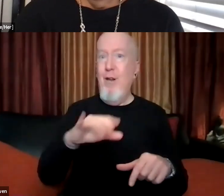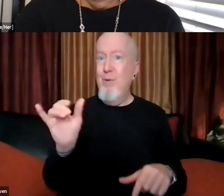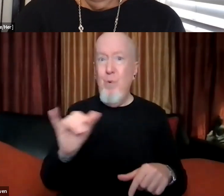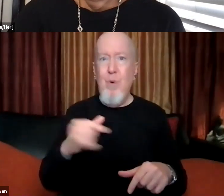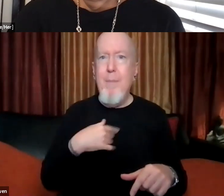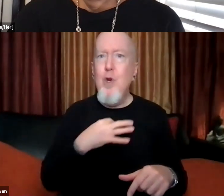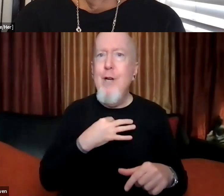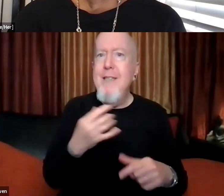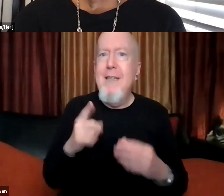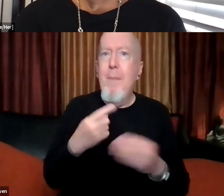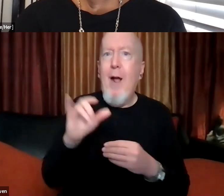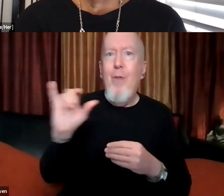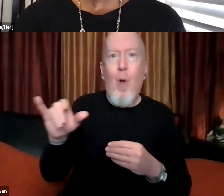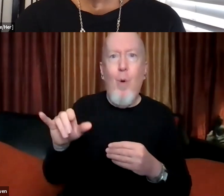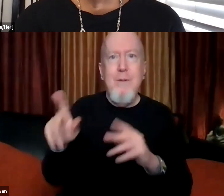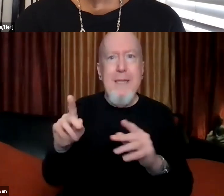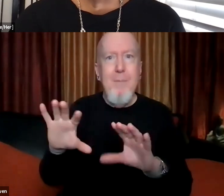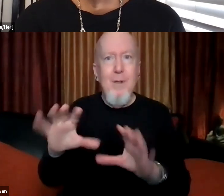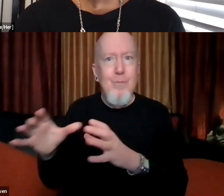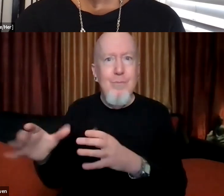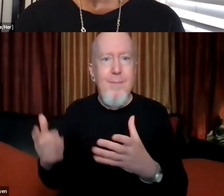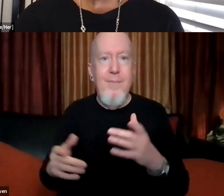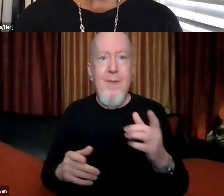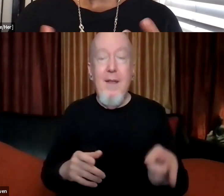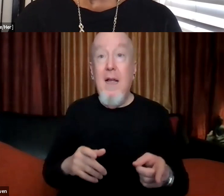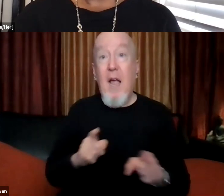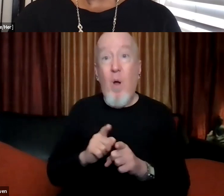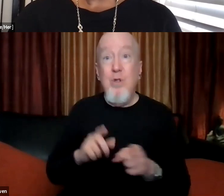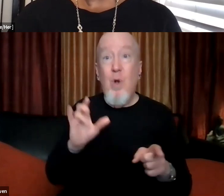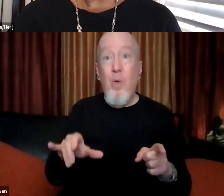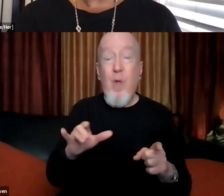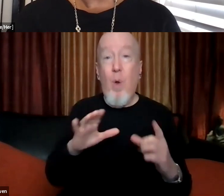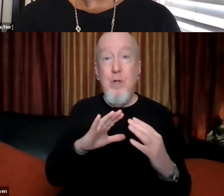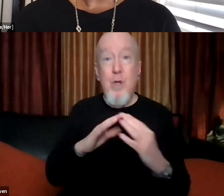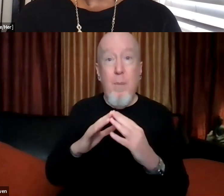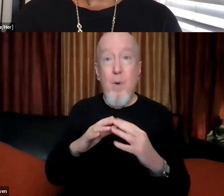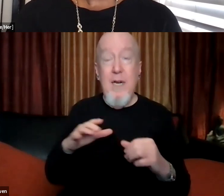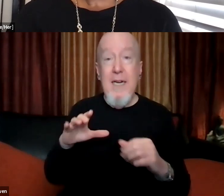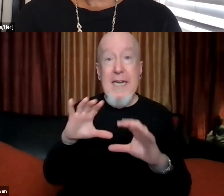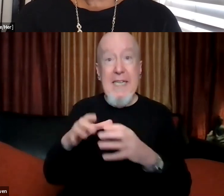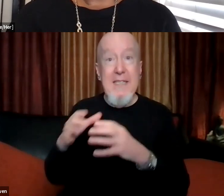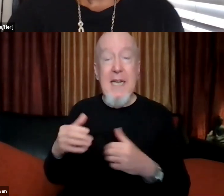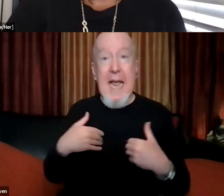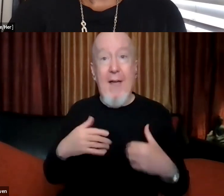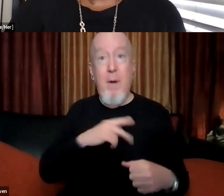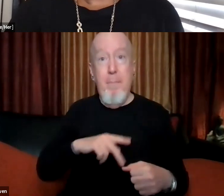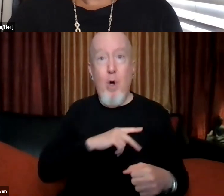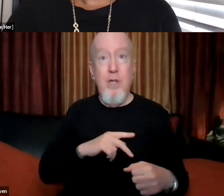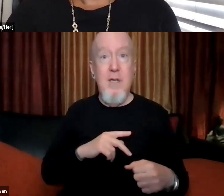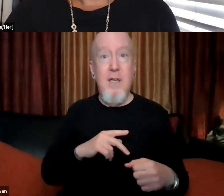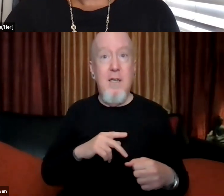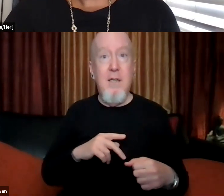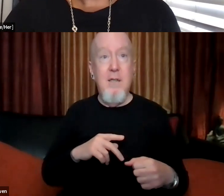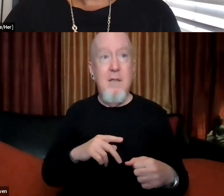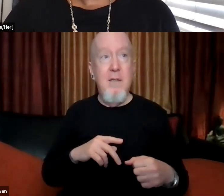And, and, those communities have, uh, you know, real personal investment in the, in being represented